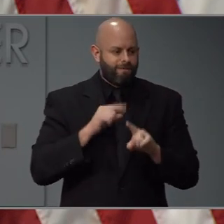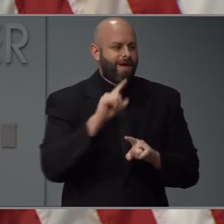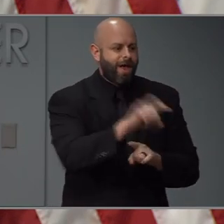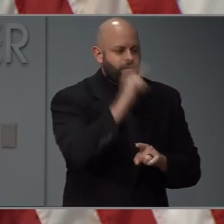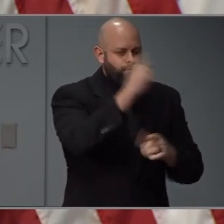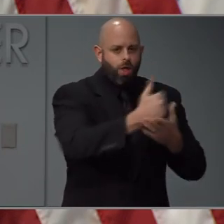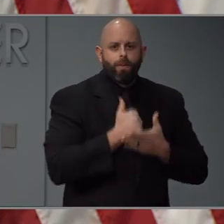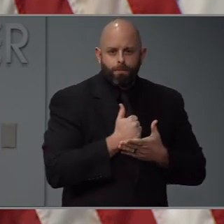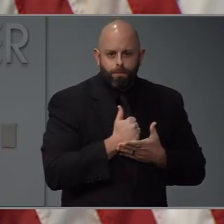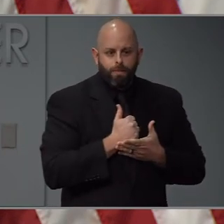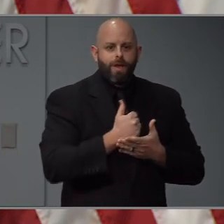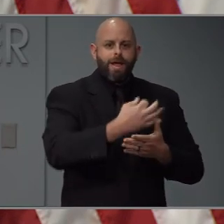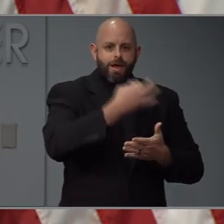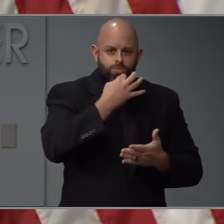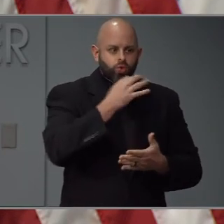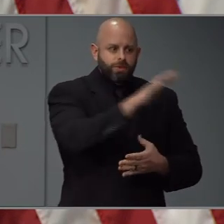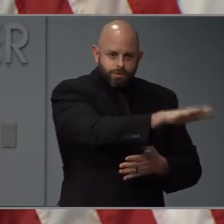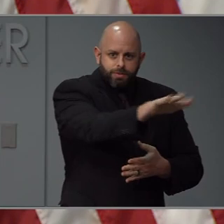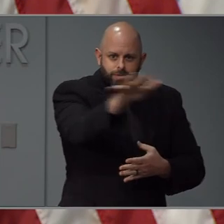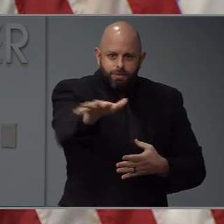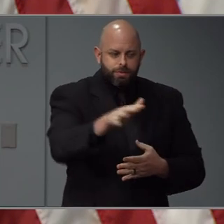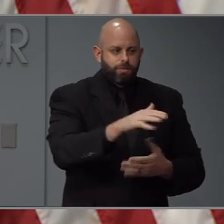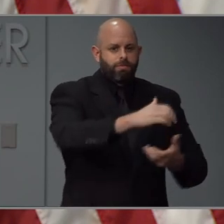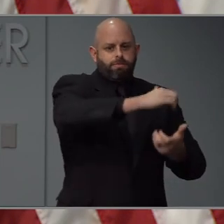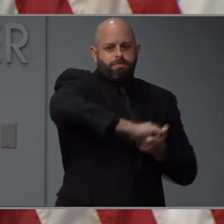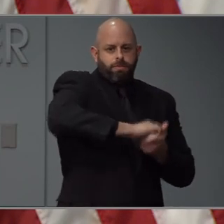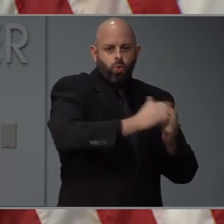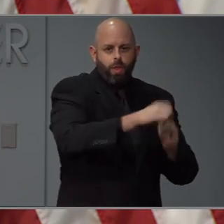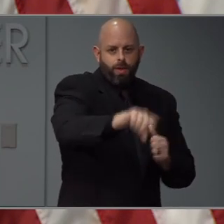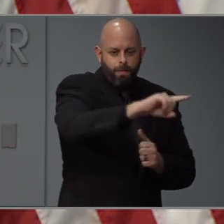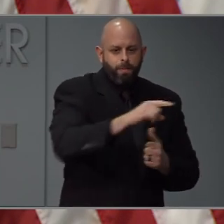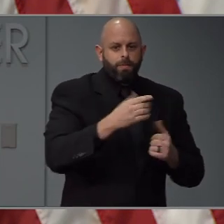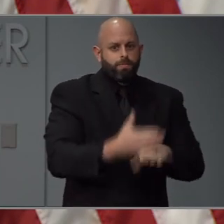gathered together some folks and we're making some good progress.